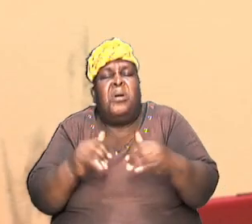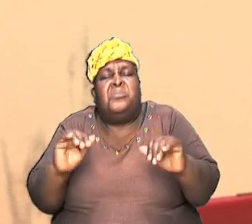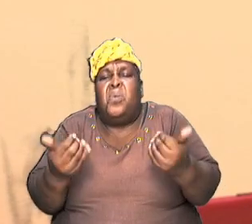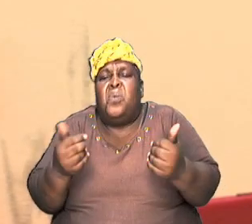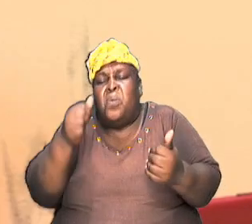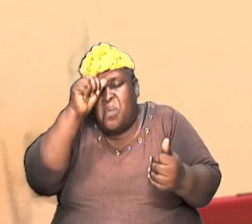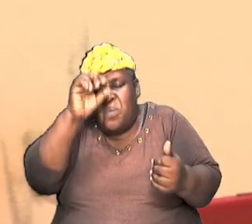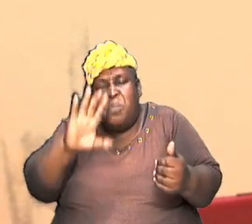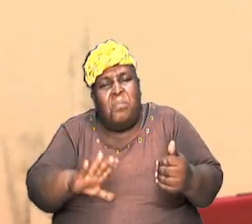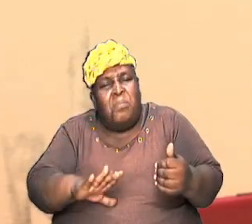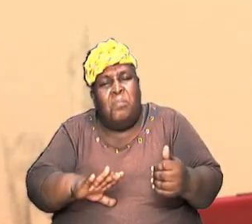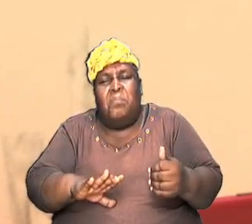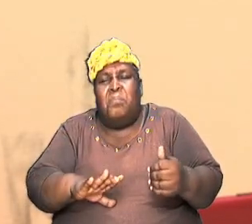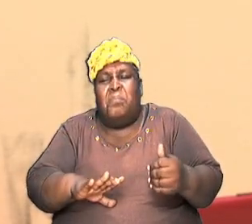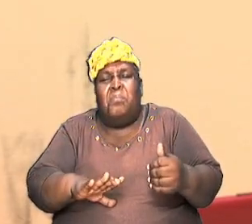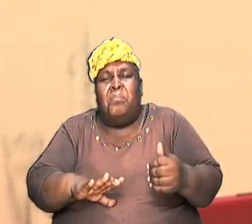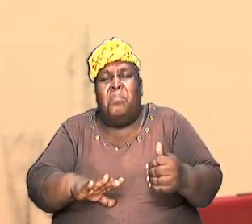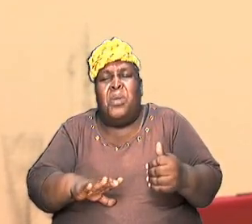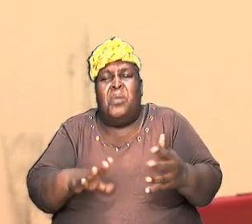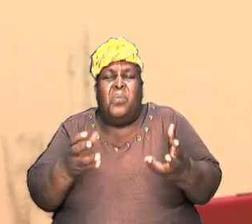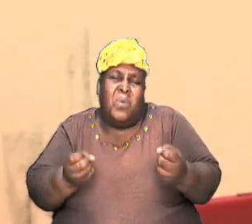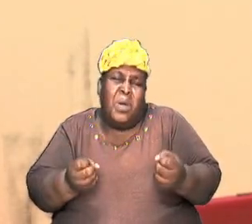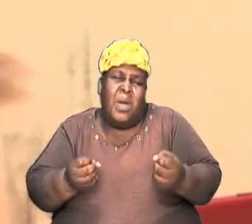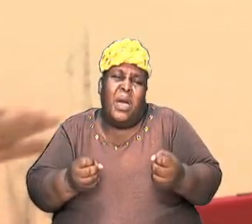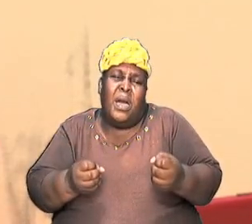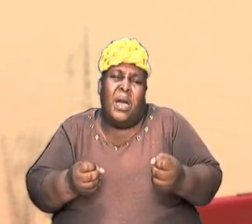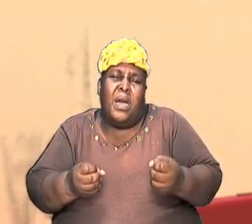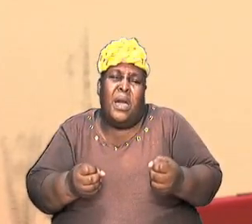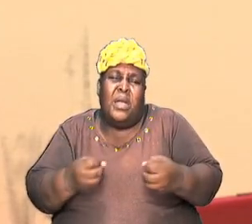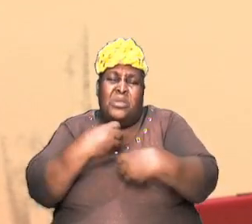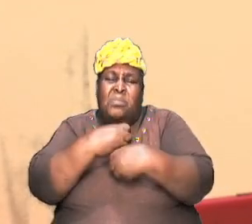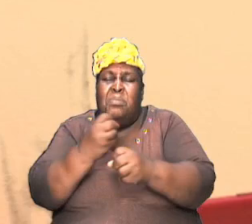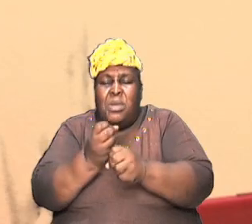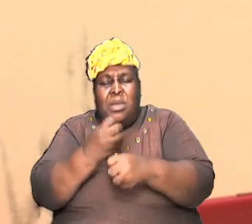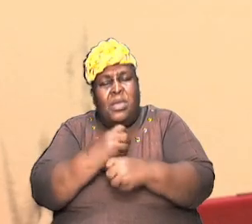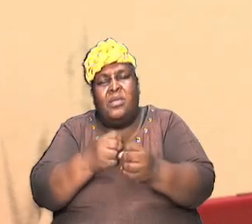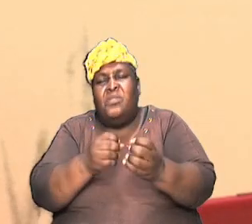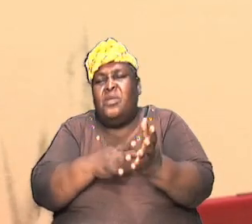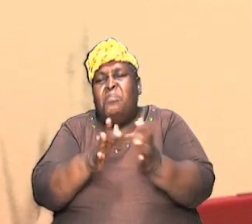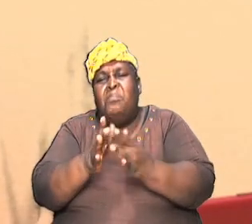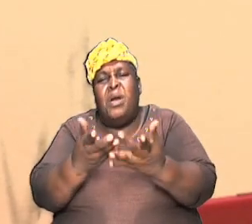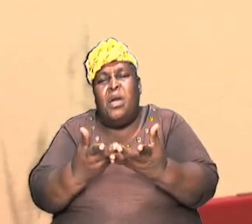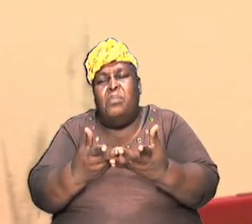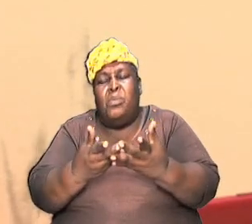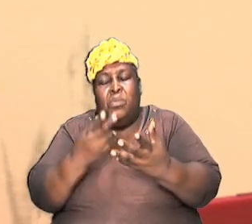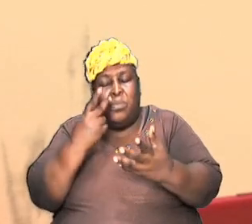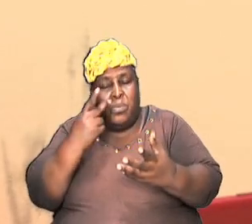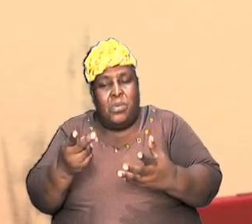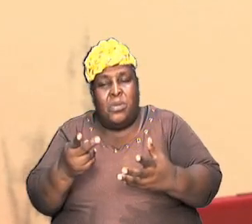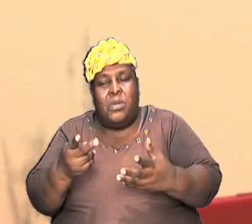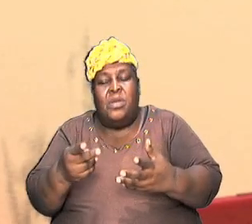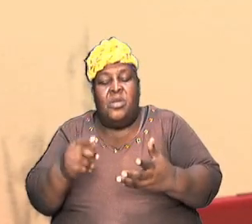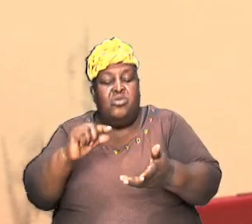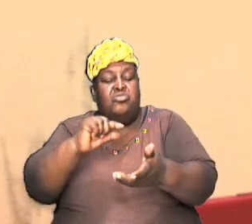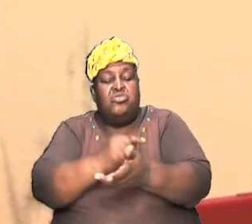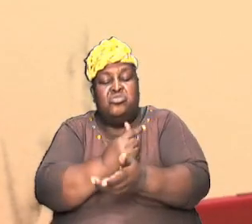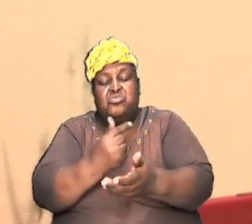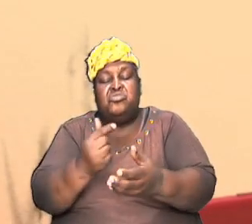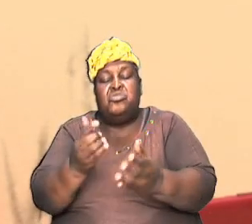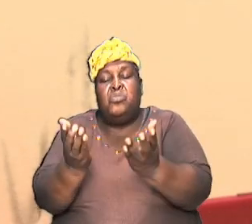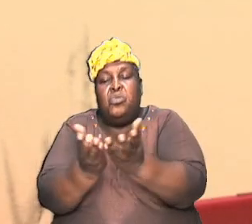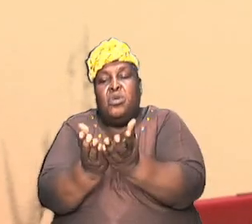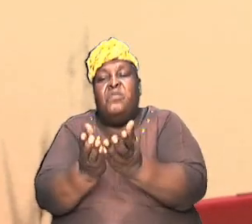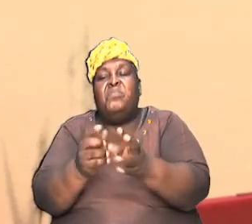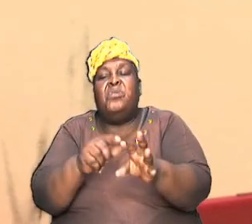try to skew it to present it, to put it in any way Genesis, the book of beginnings